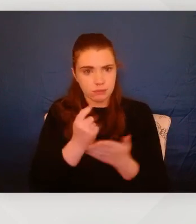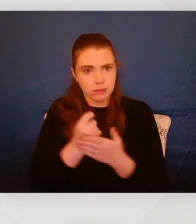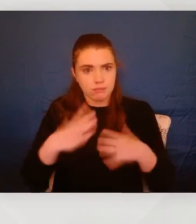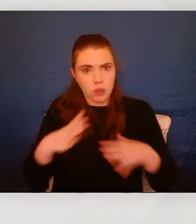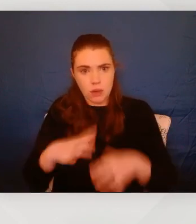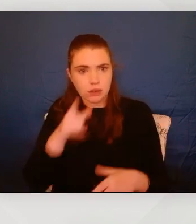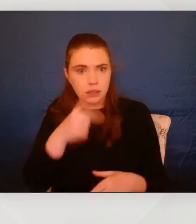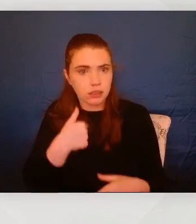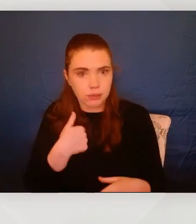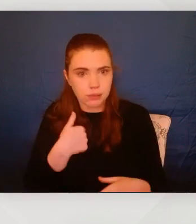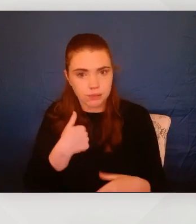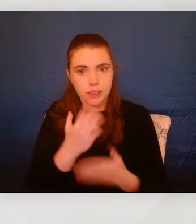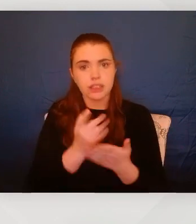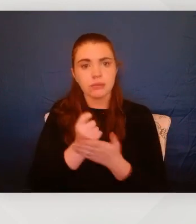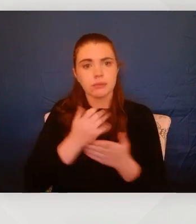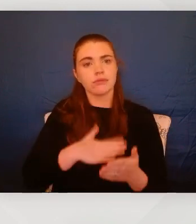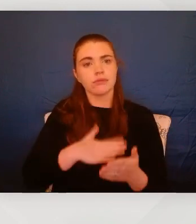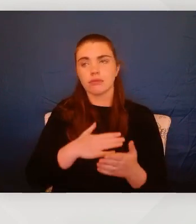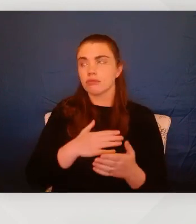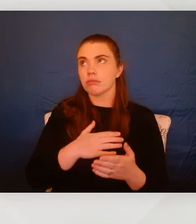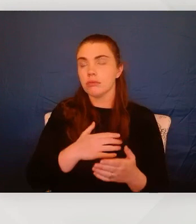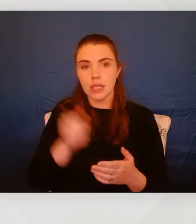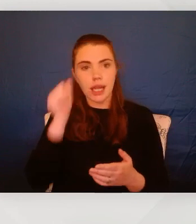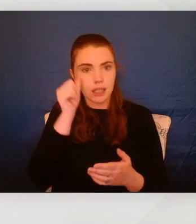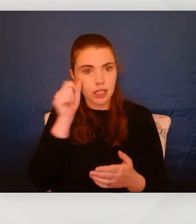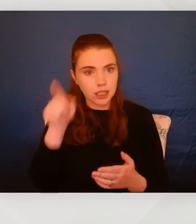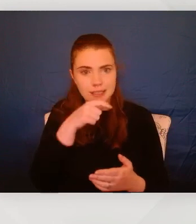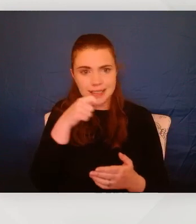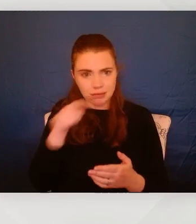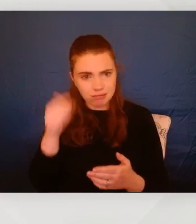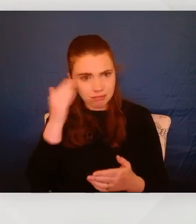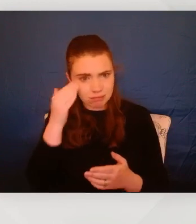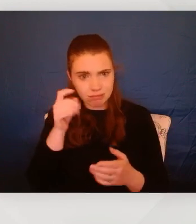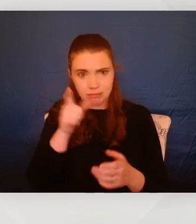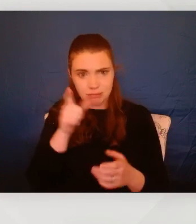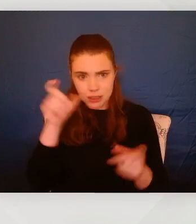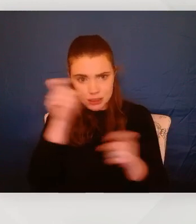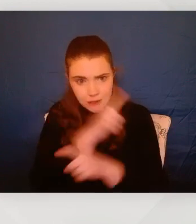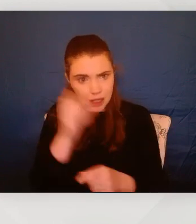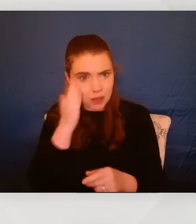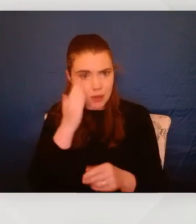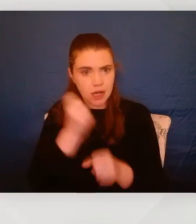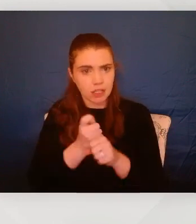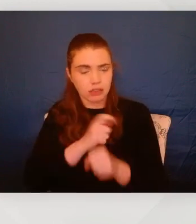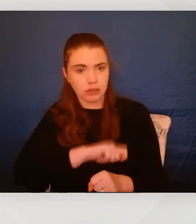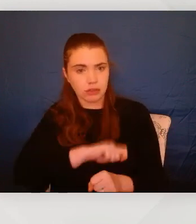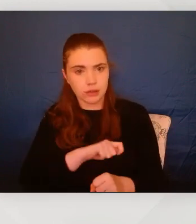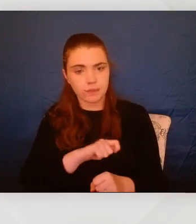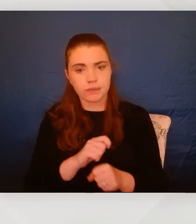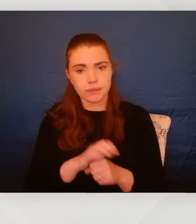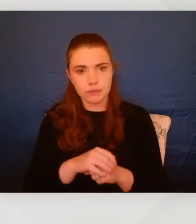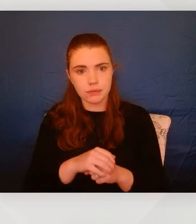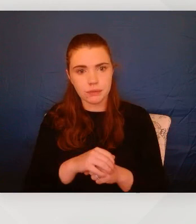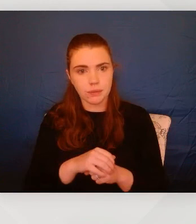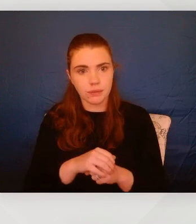And I think it's important sometimes to validate that and say, look, I know talking is hard and that might be hard for you to trust. So address the issues of why maybe